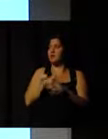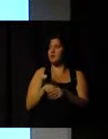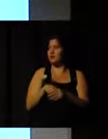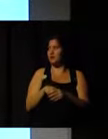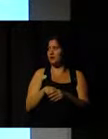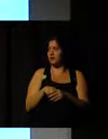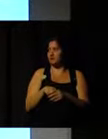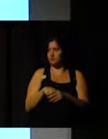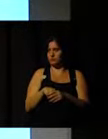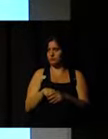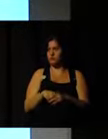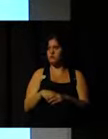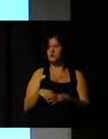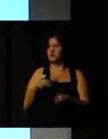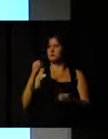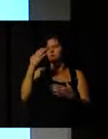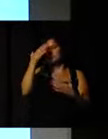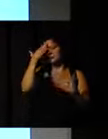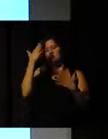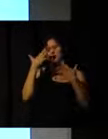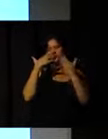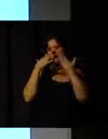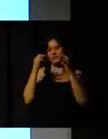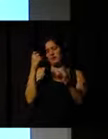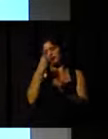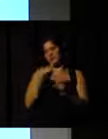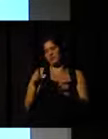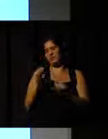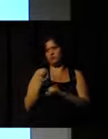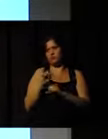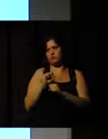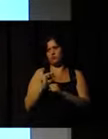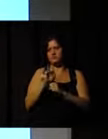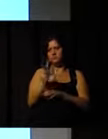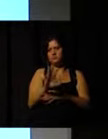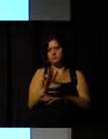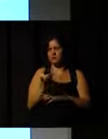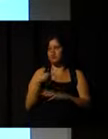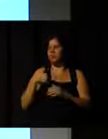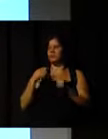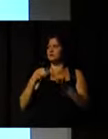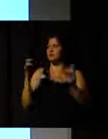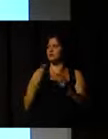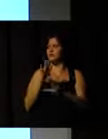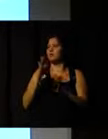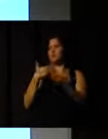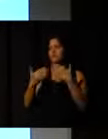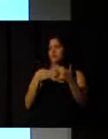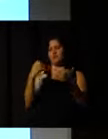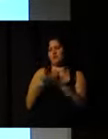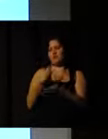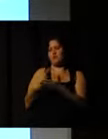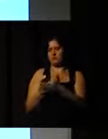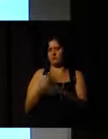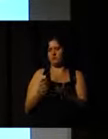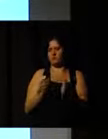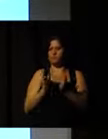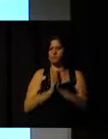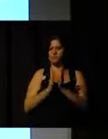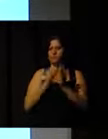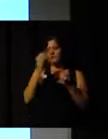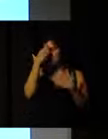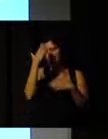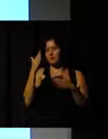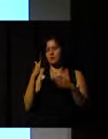last slide. Thank you very much for your attention. I hope you enjoy it. And I'm ready for your questions. Thank